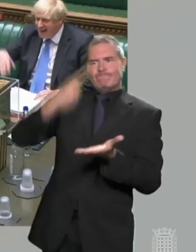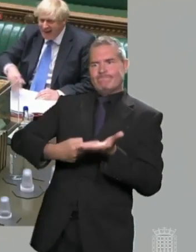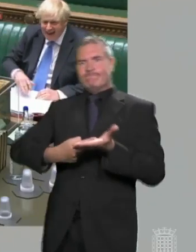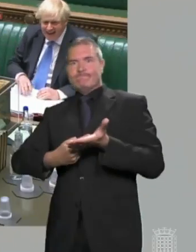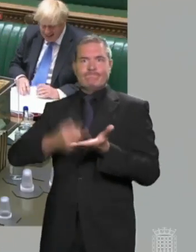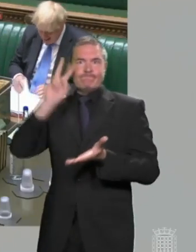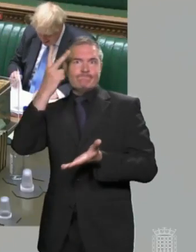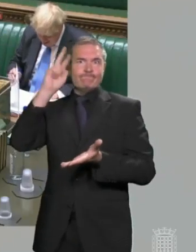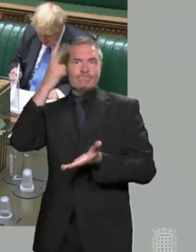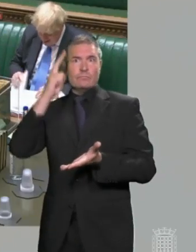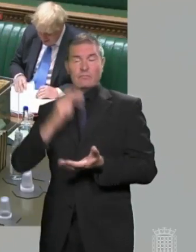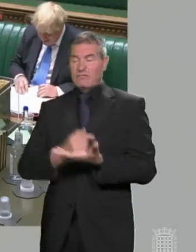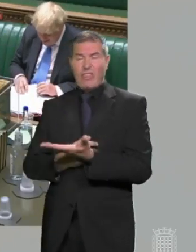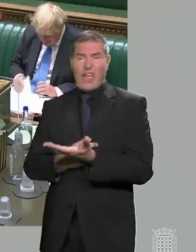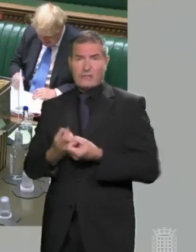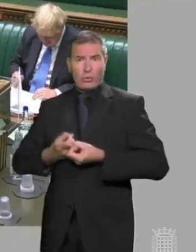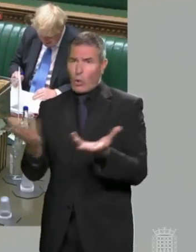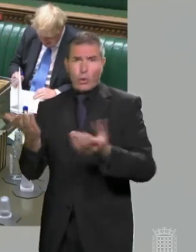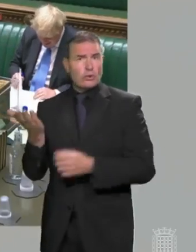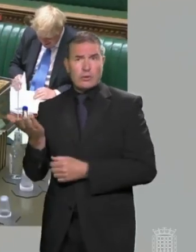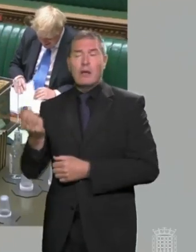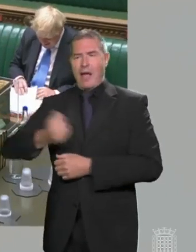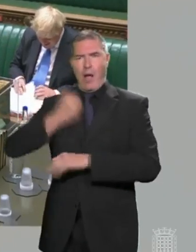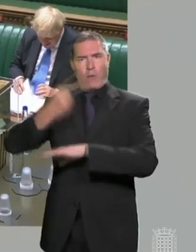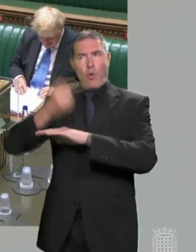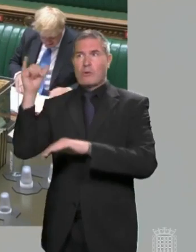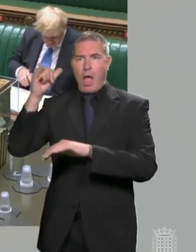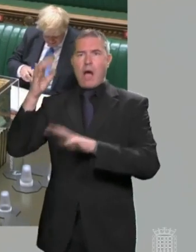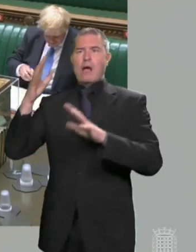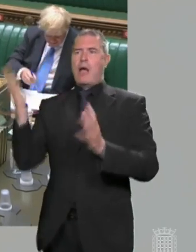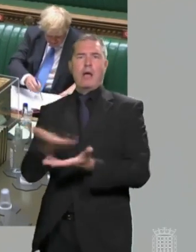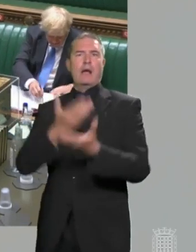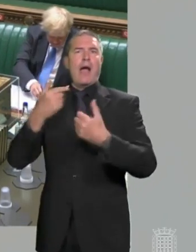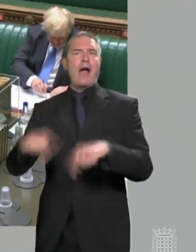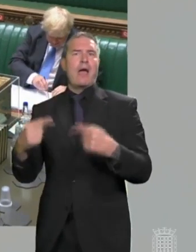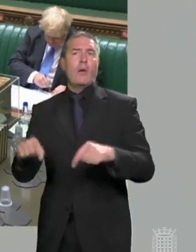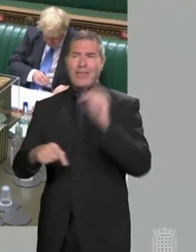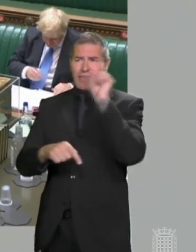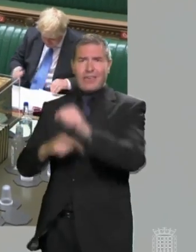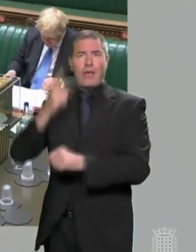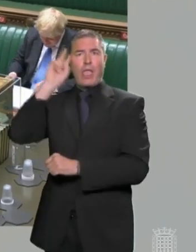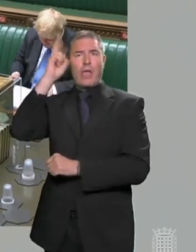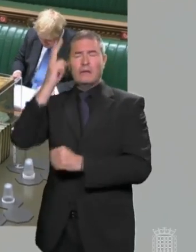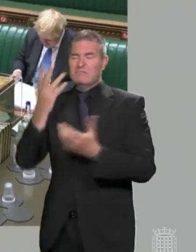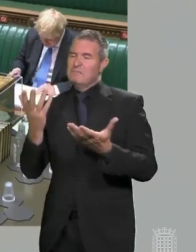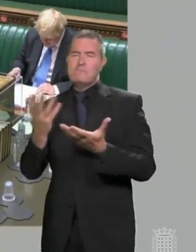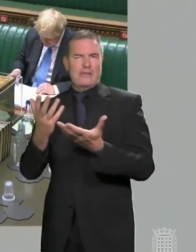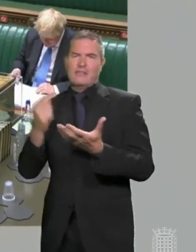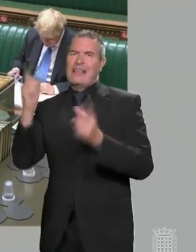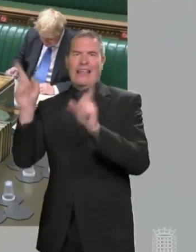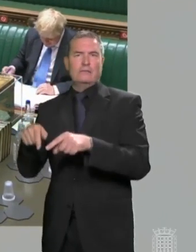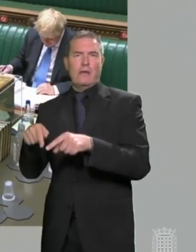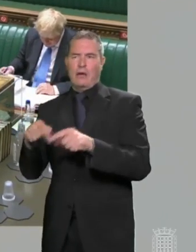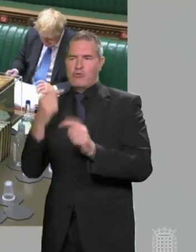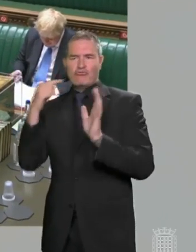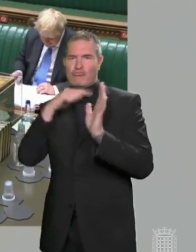It's because of his indecision that our borders stayed open. It's because of his indecision that India stayed off the red list. It's because